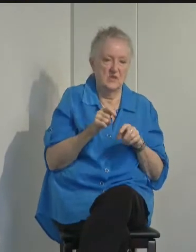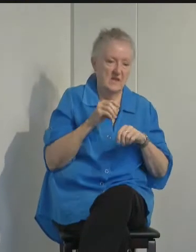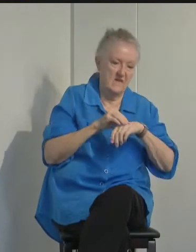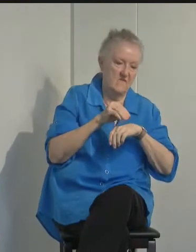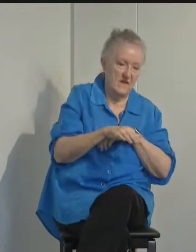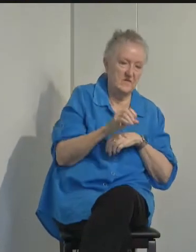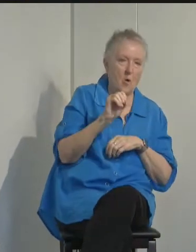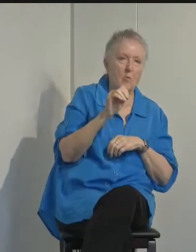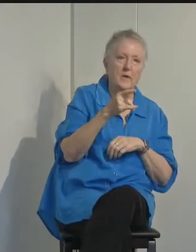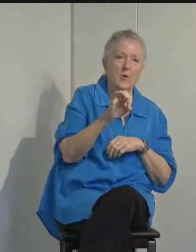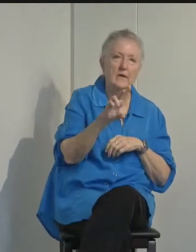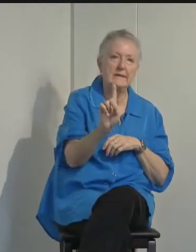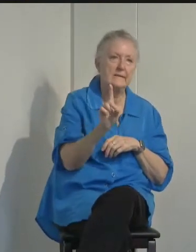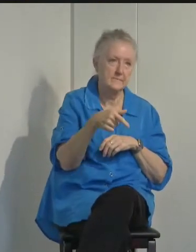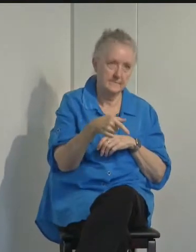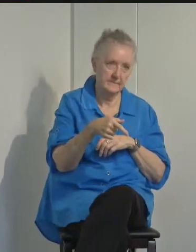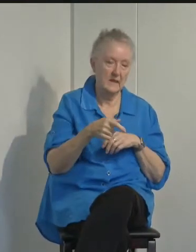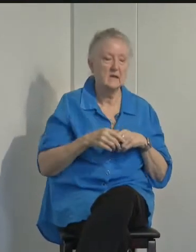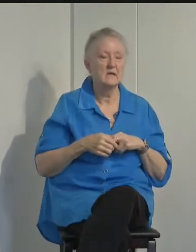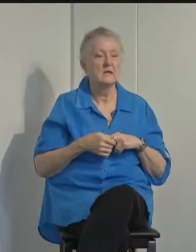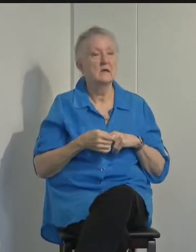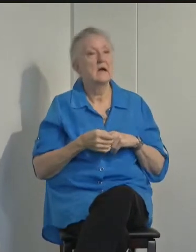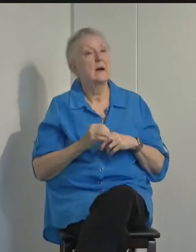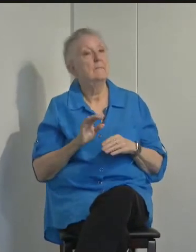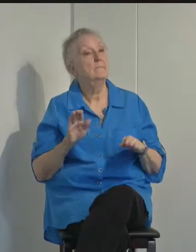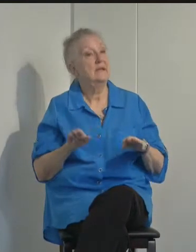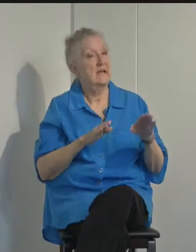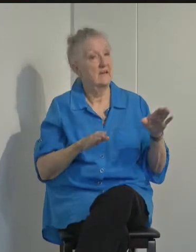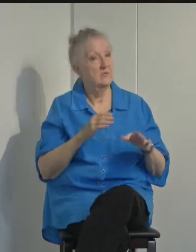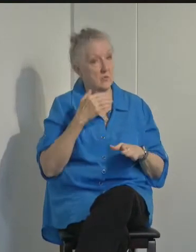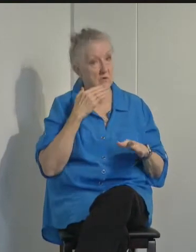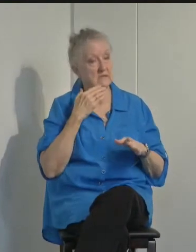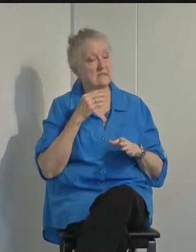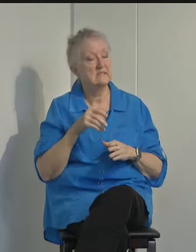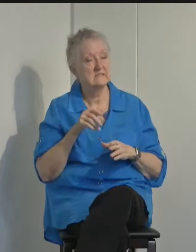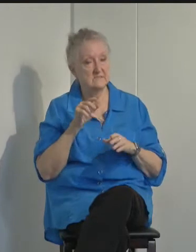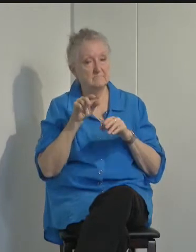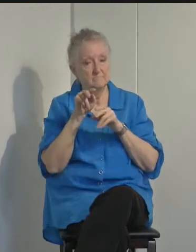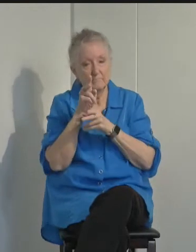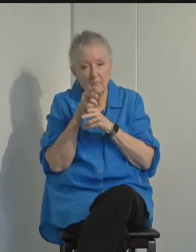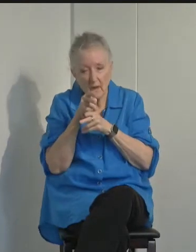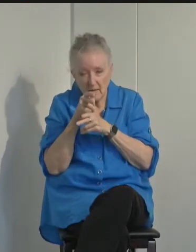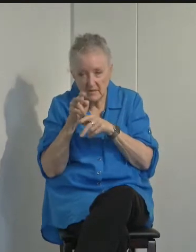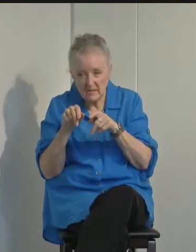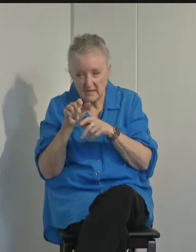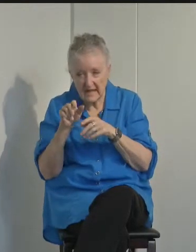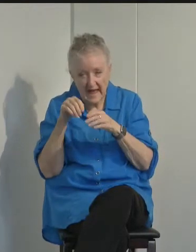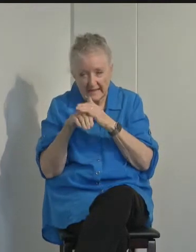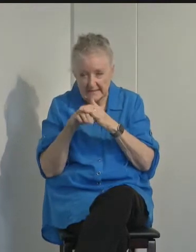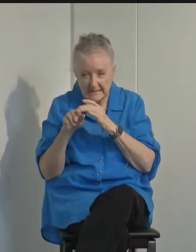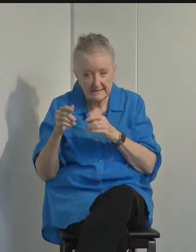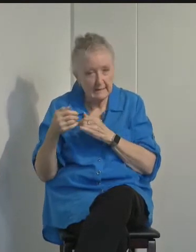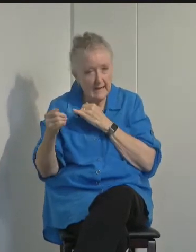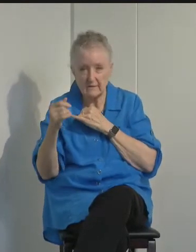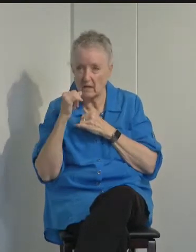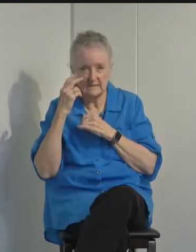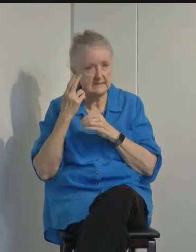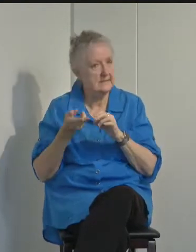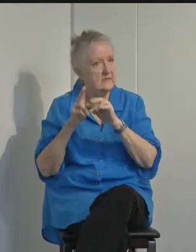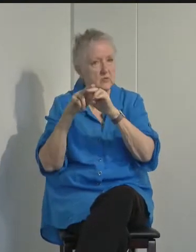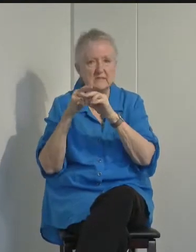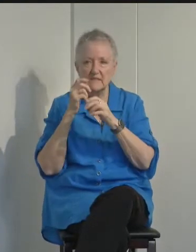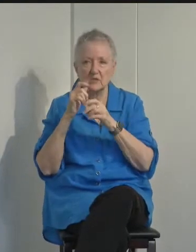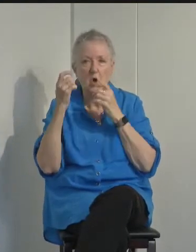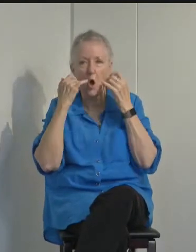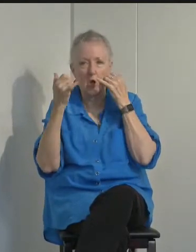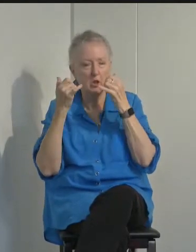In addition, behavioral wellness oversees the access line. We have not seen an increase in our call volume, but the